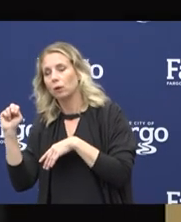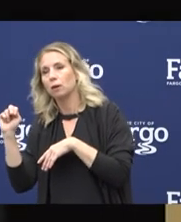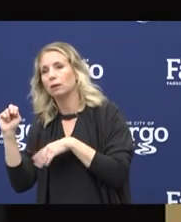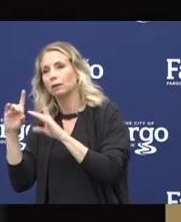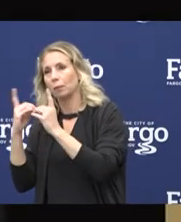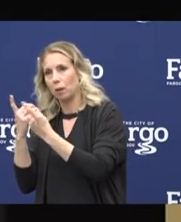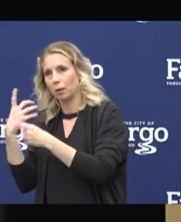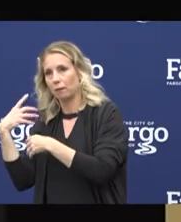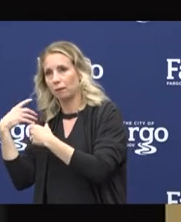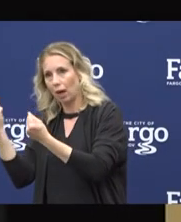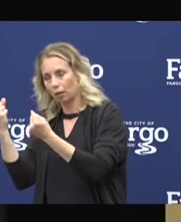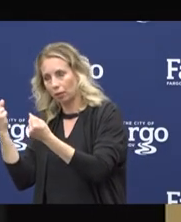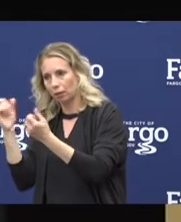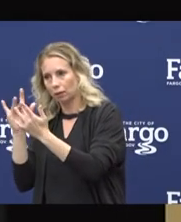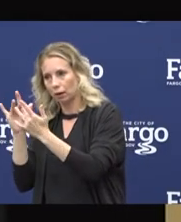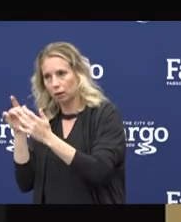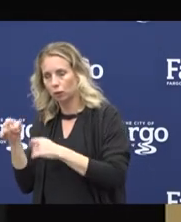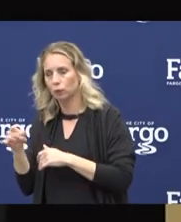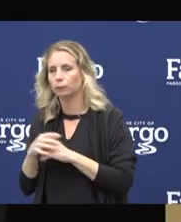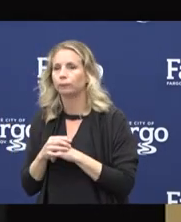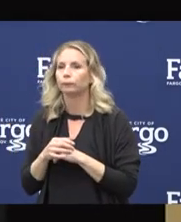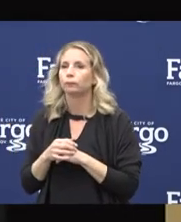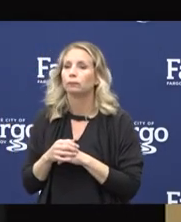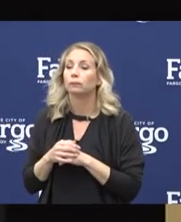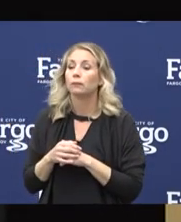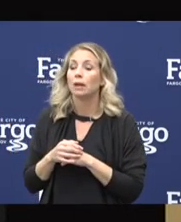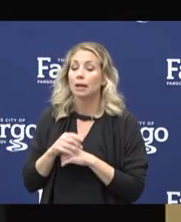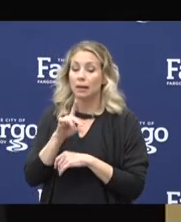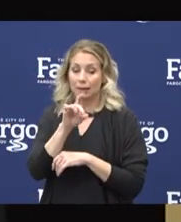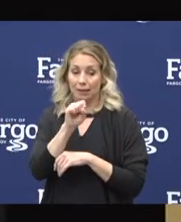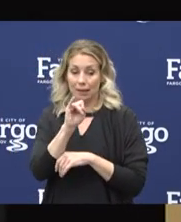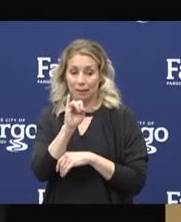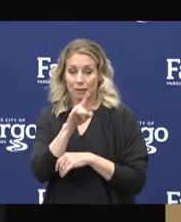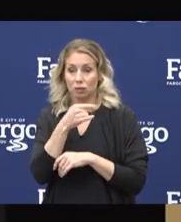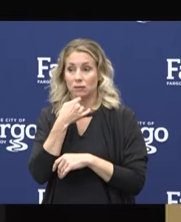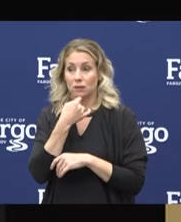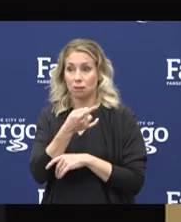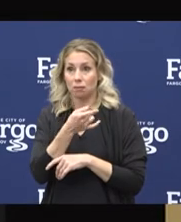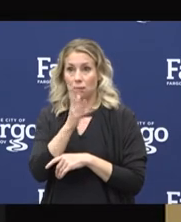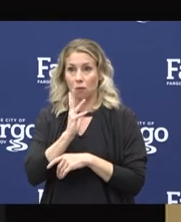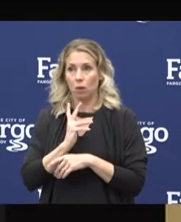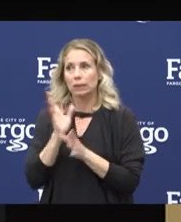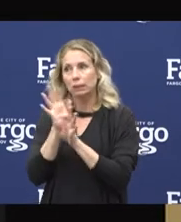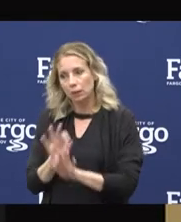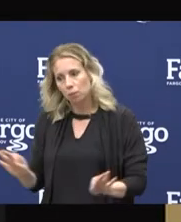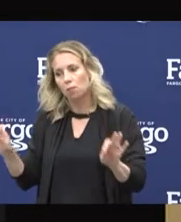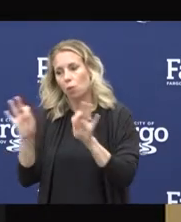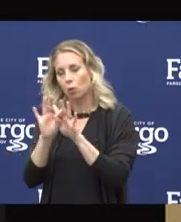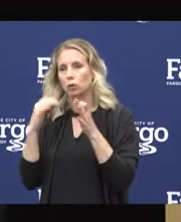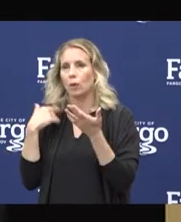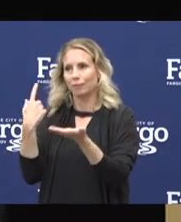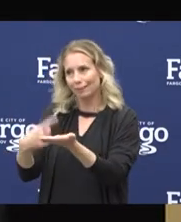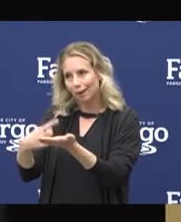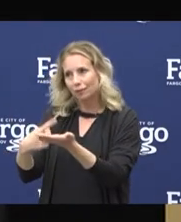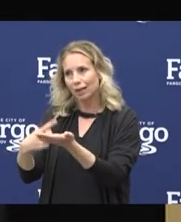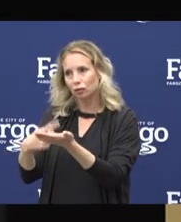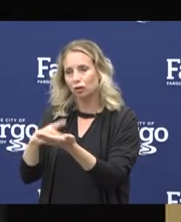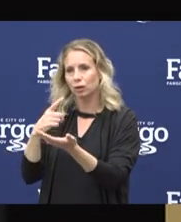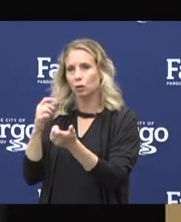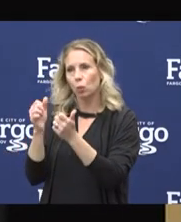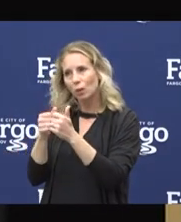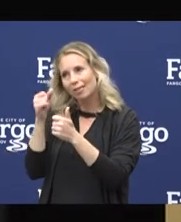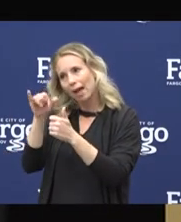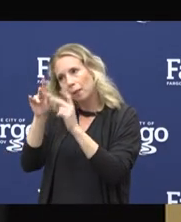Health. And again, as Desi mentioned, this is very important to have a conversation with a positive